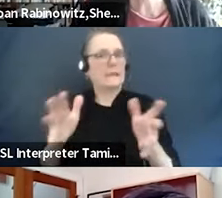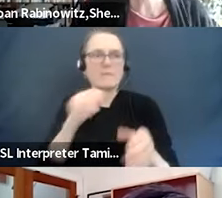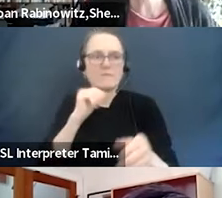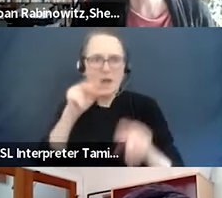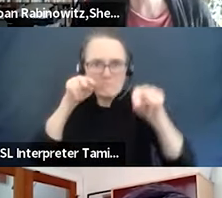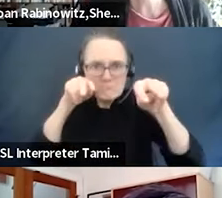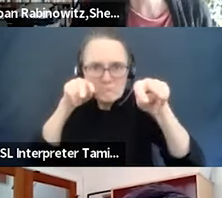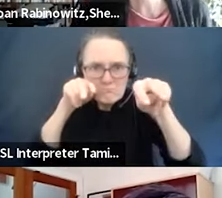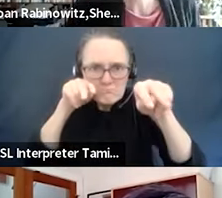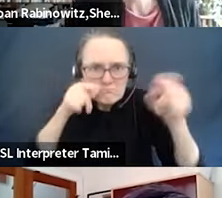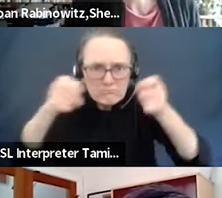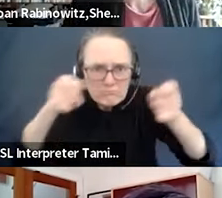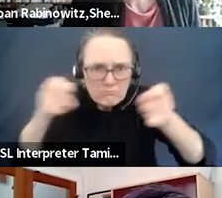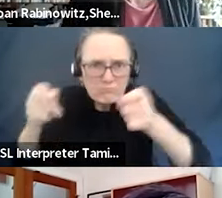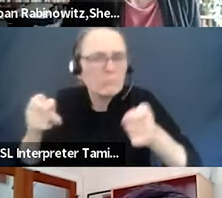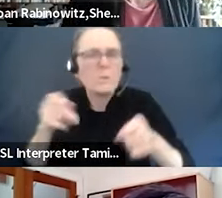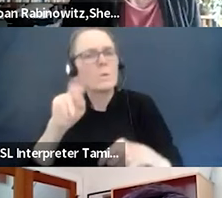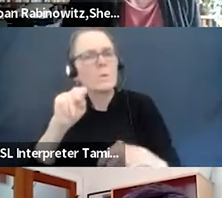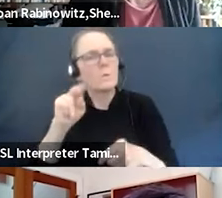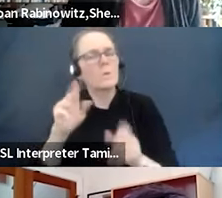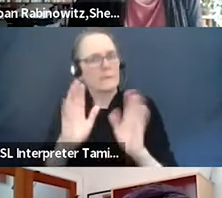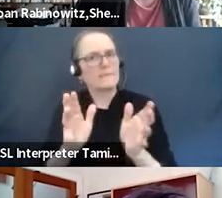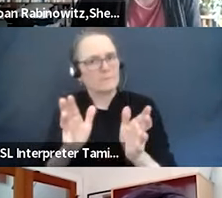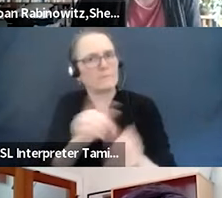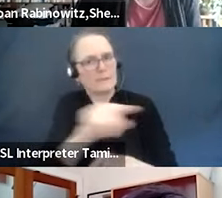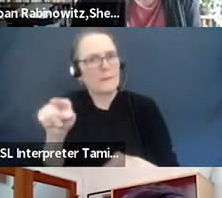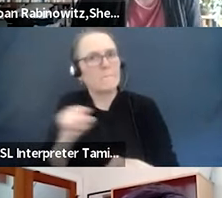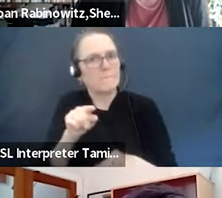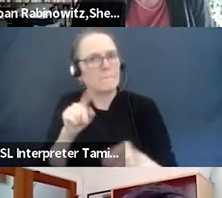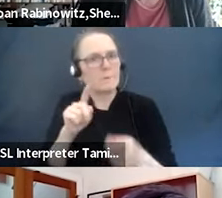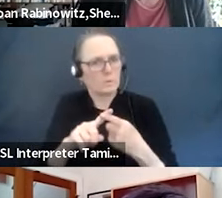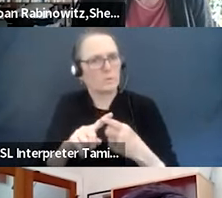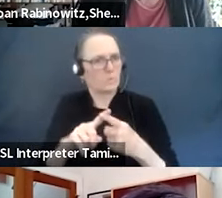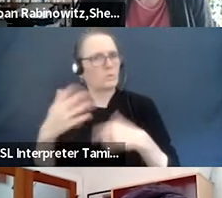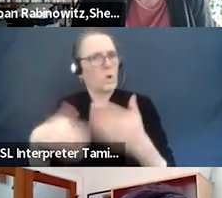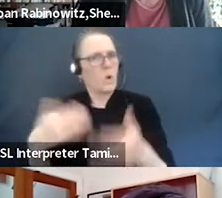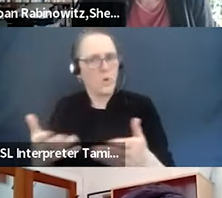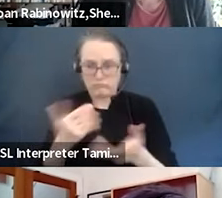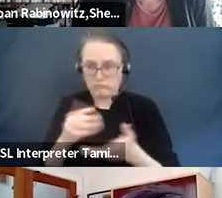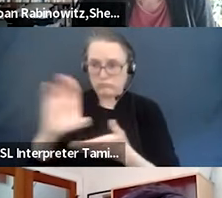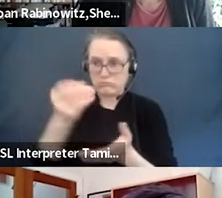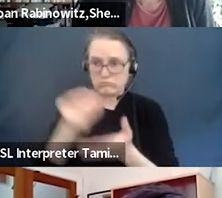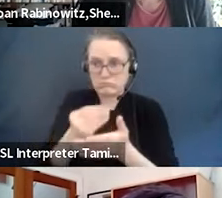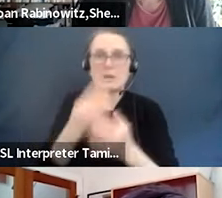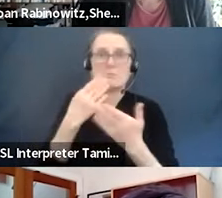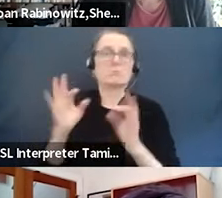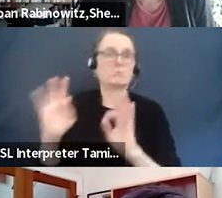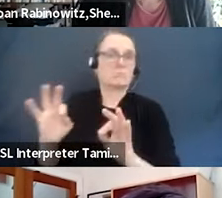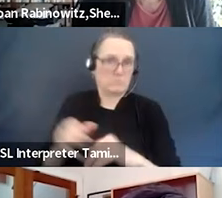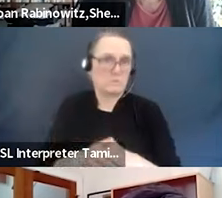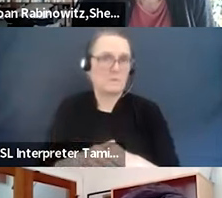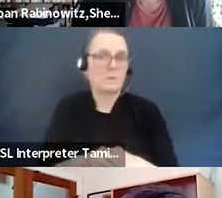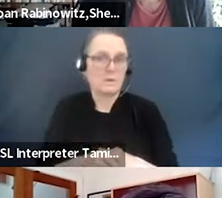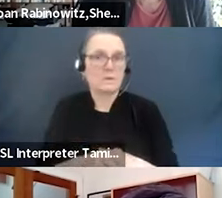it does require a lot of really hard work and a lot of dealing with like